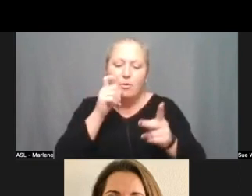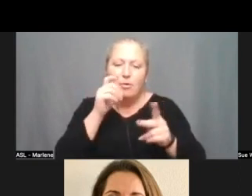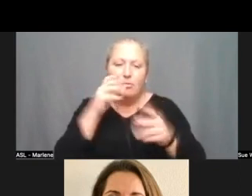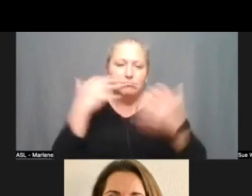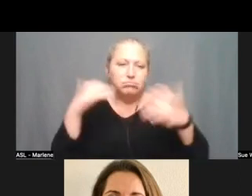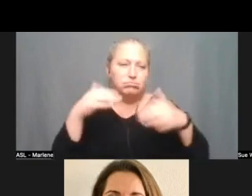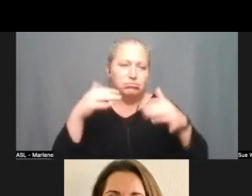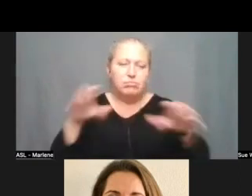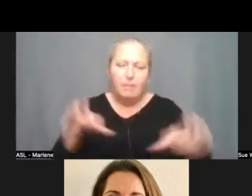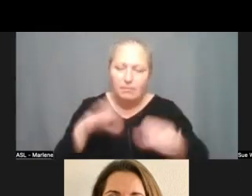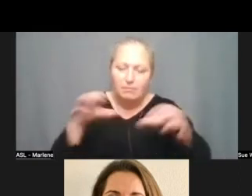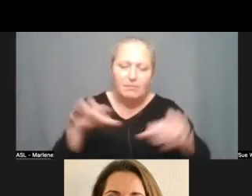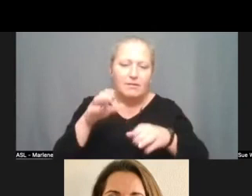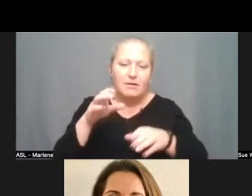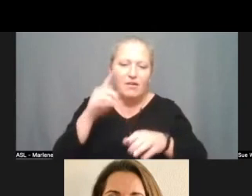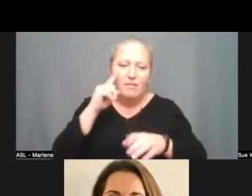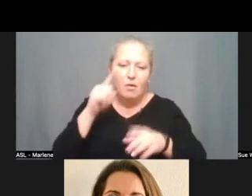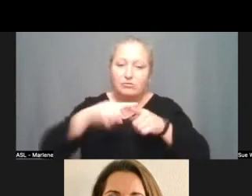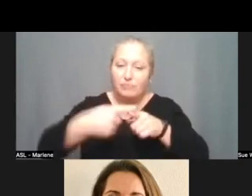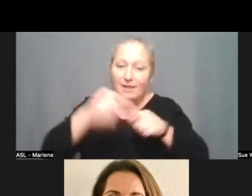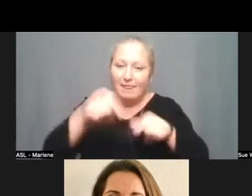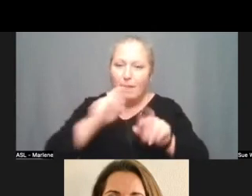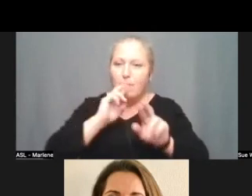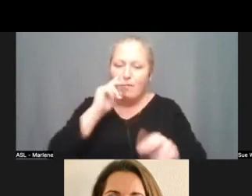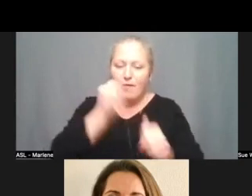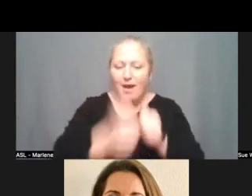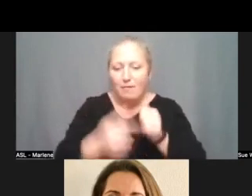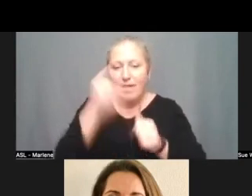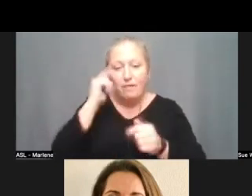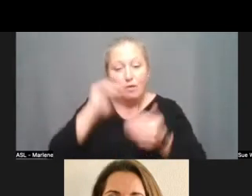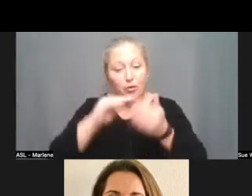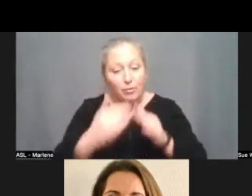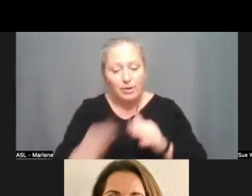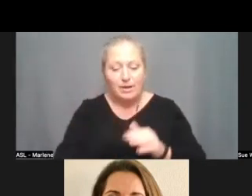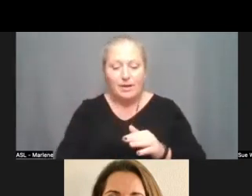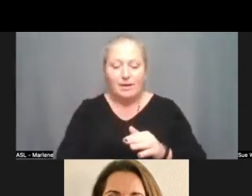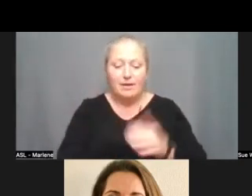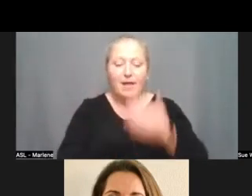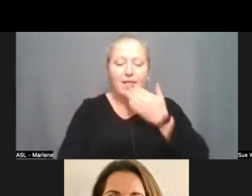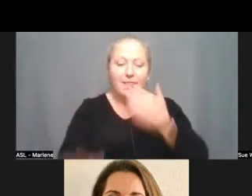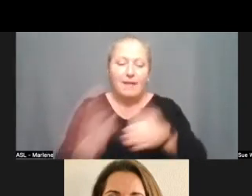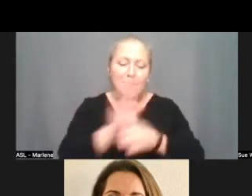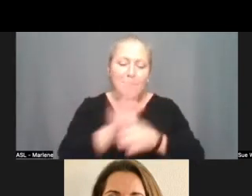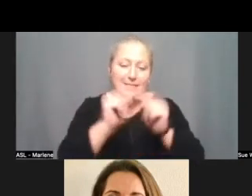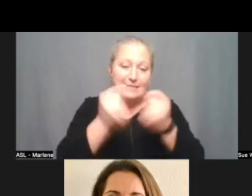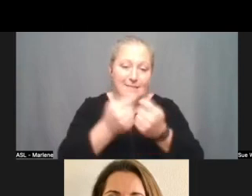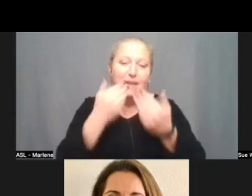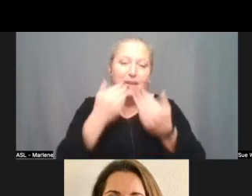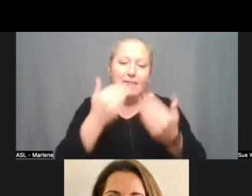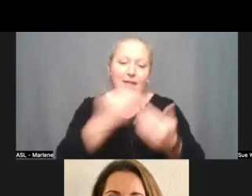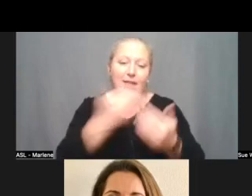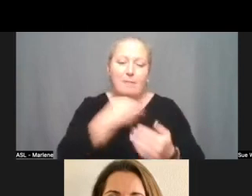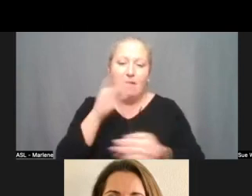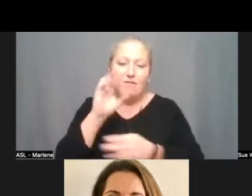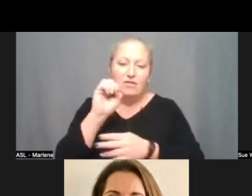effort to generate this report for all of us and for our community thank the business team and also thank the members of shivana associates